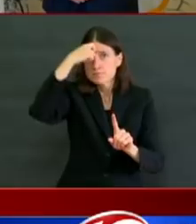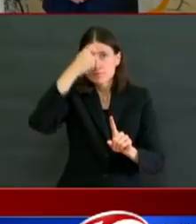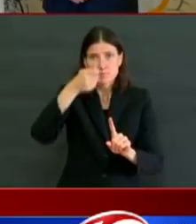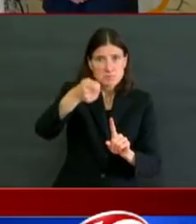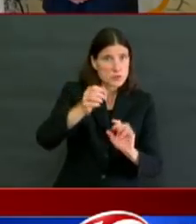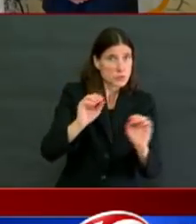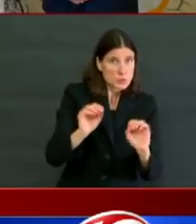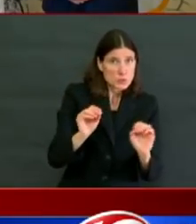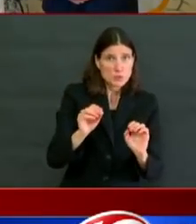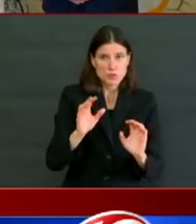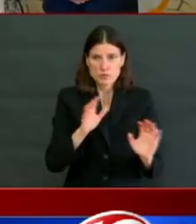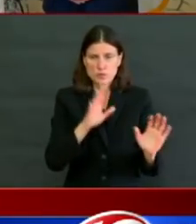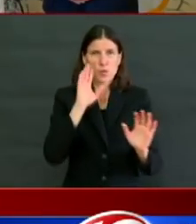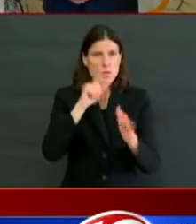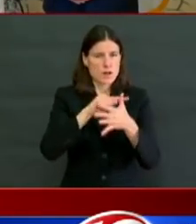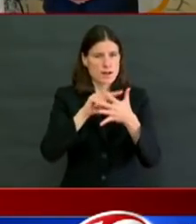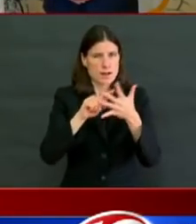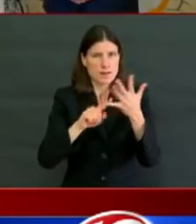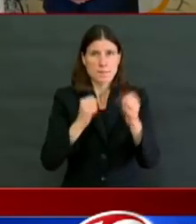possible.